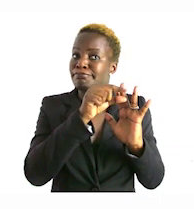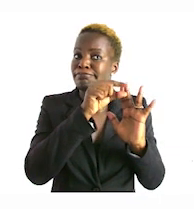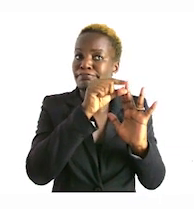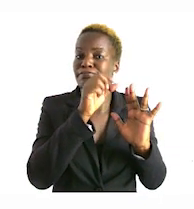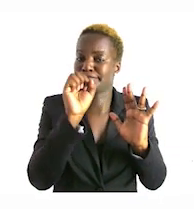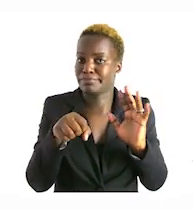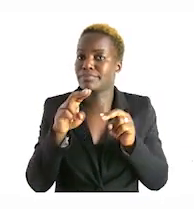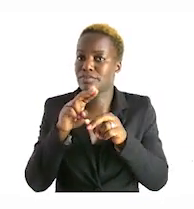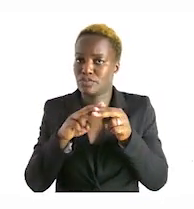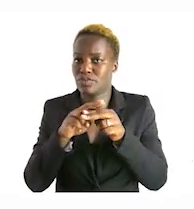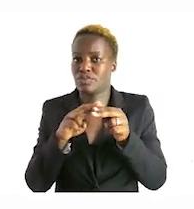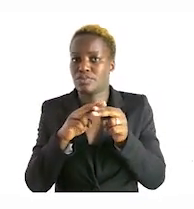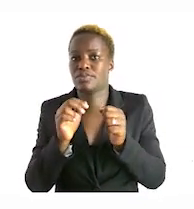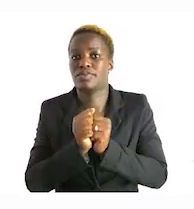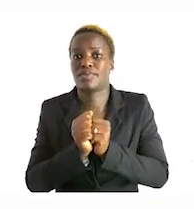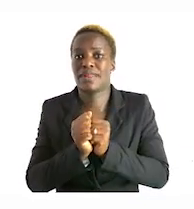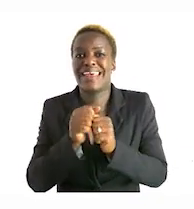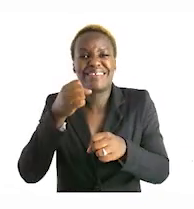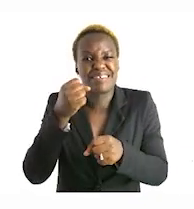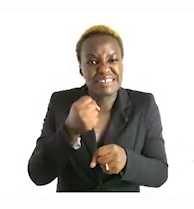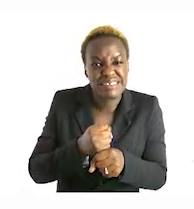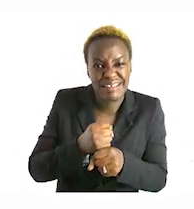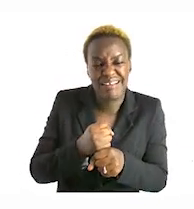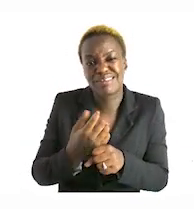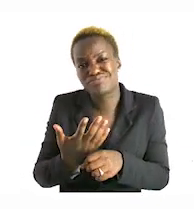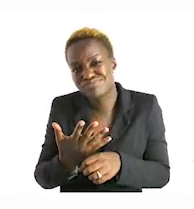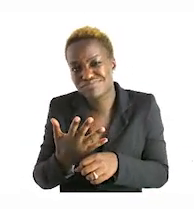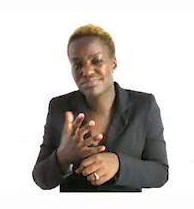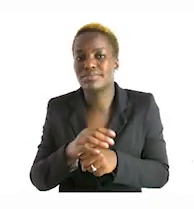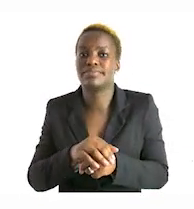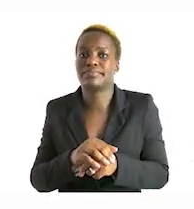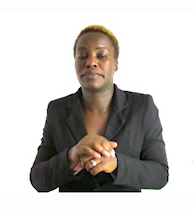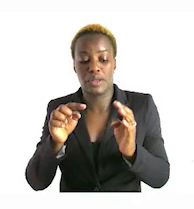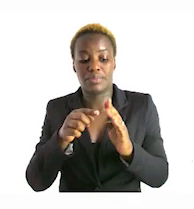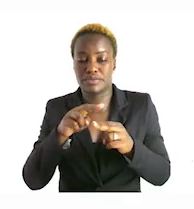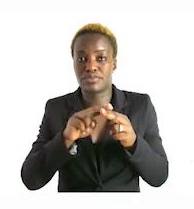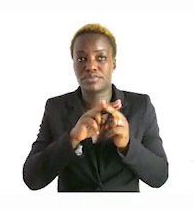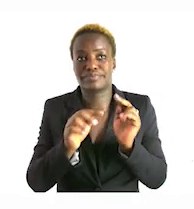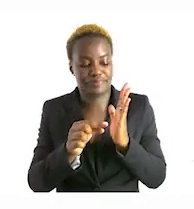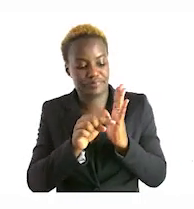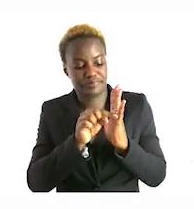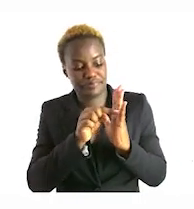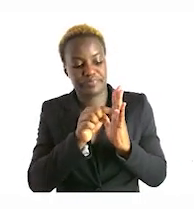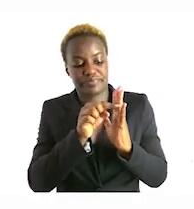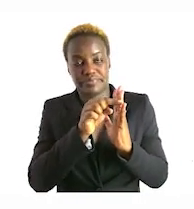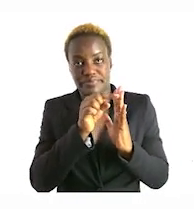or if you if you don't if you're struggling counting in three so we can count 3